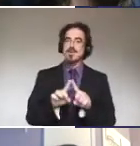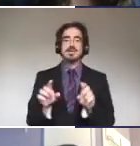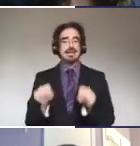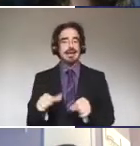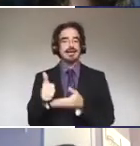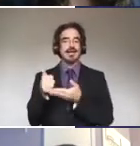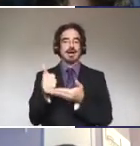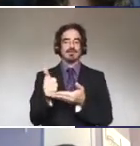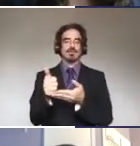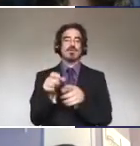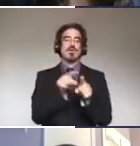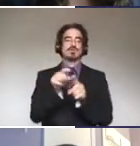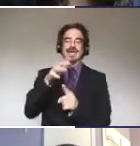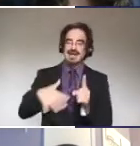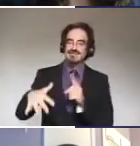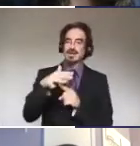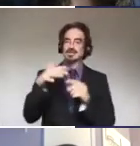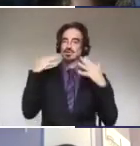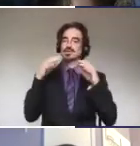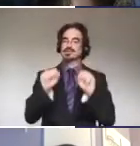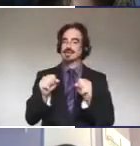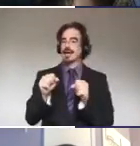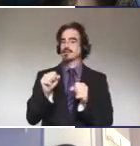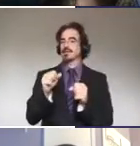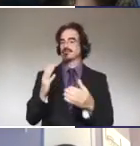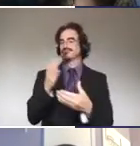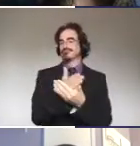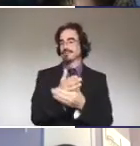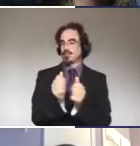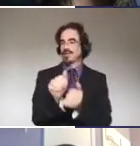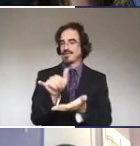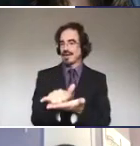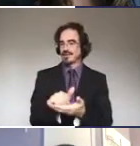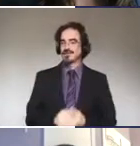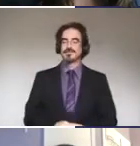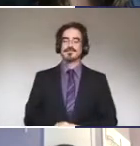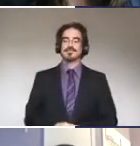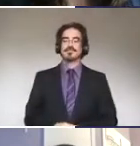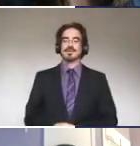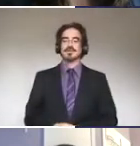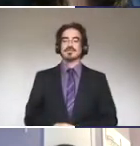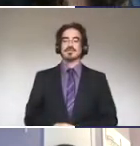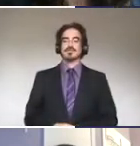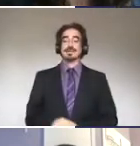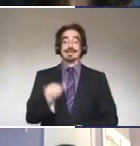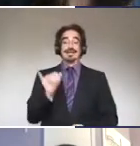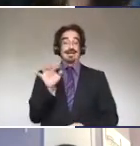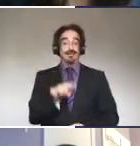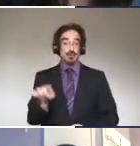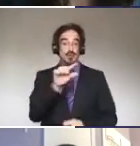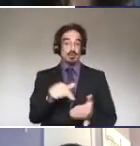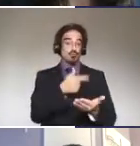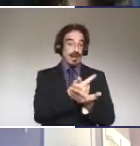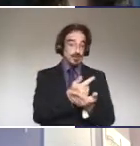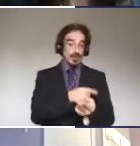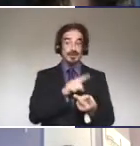Environmental noise can play a role in that, too. For those of you that are getting close to graduating or business owners or